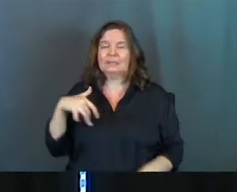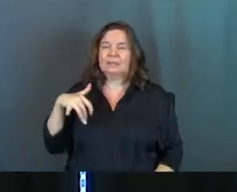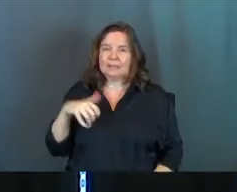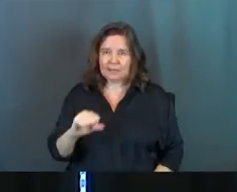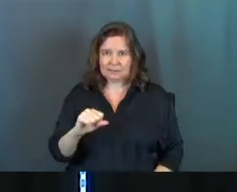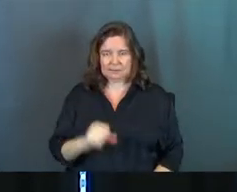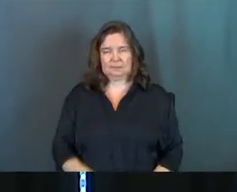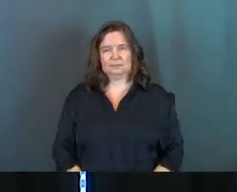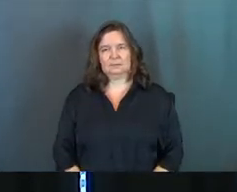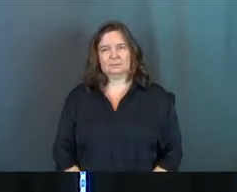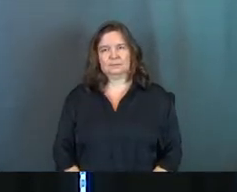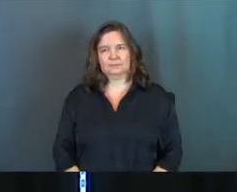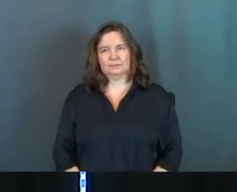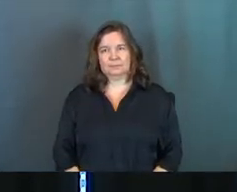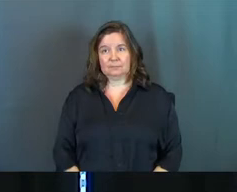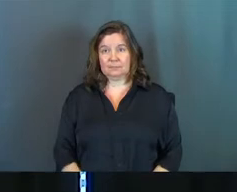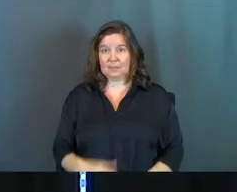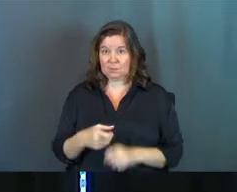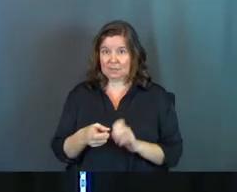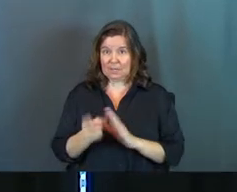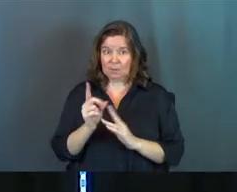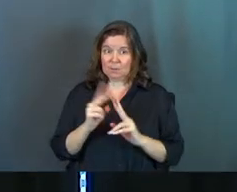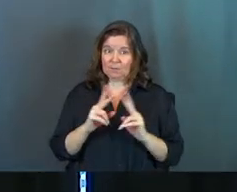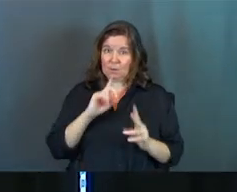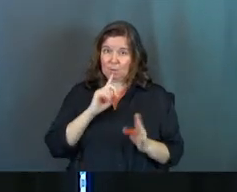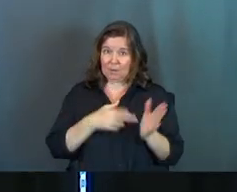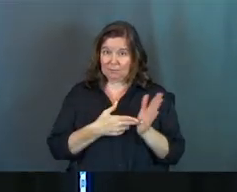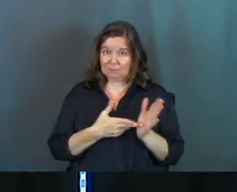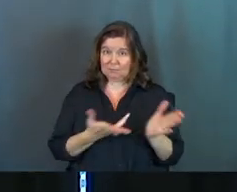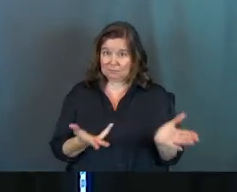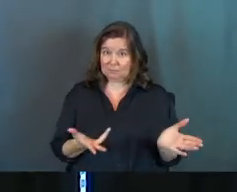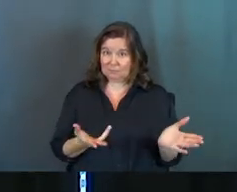Yes. Can we take a moment to be very real?